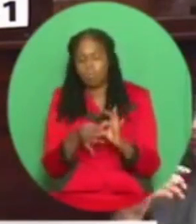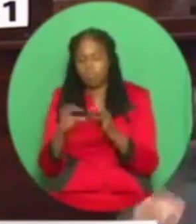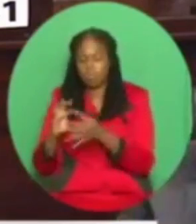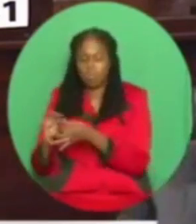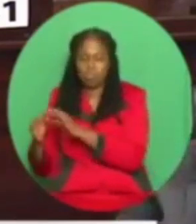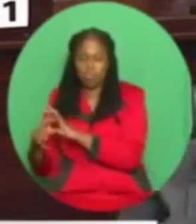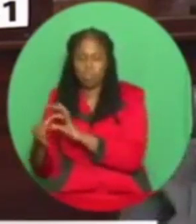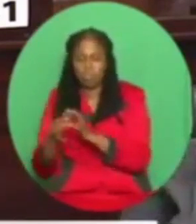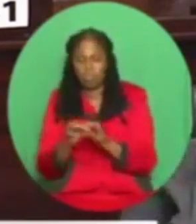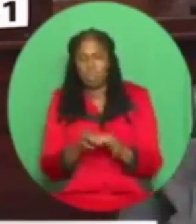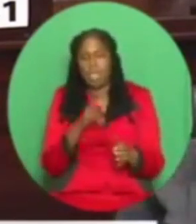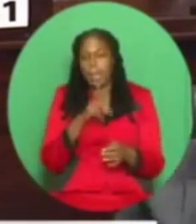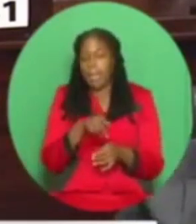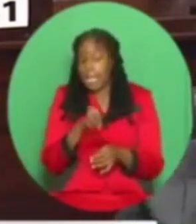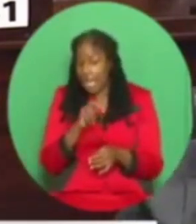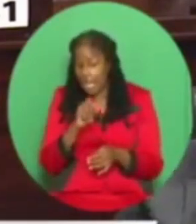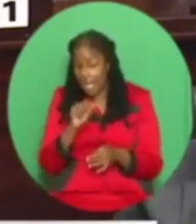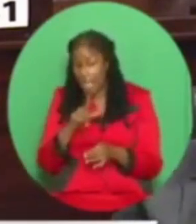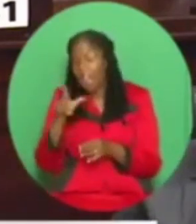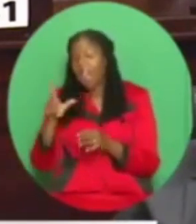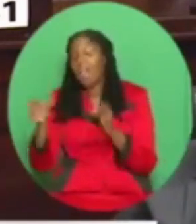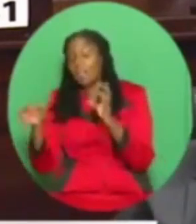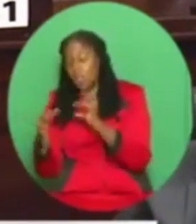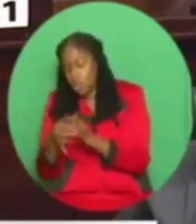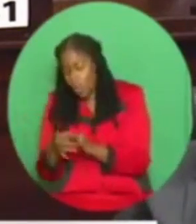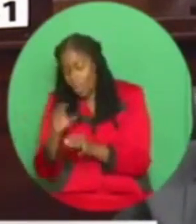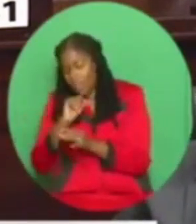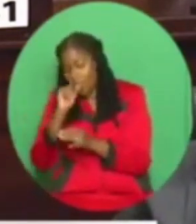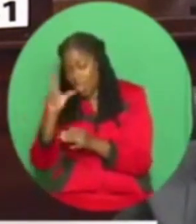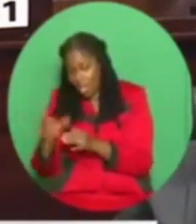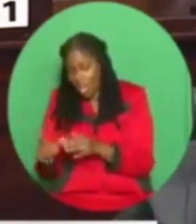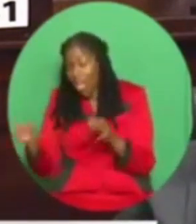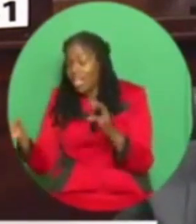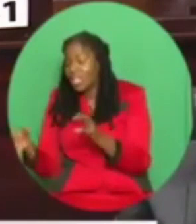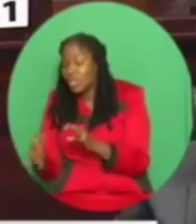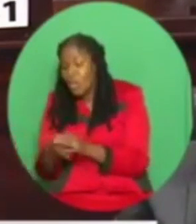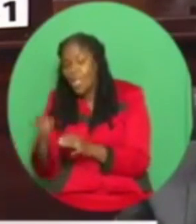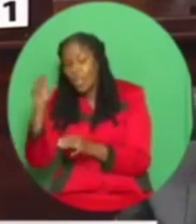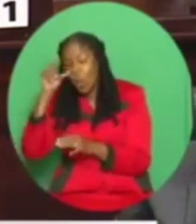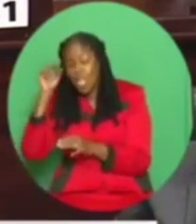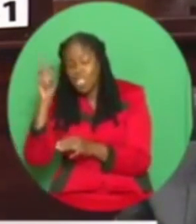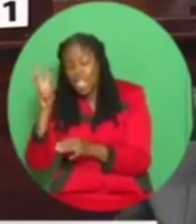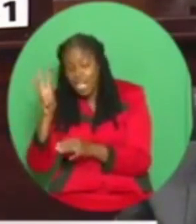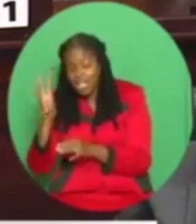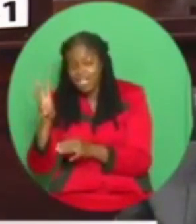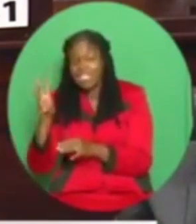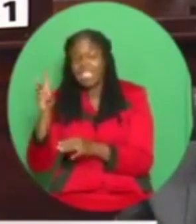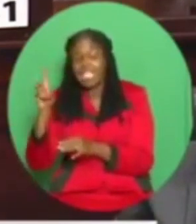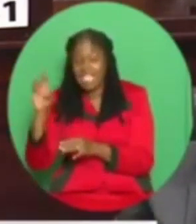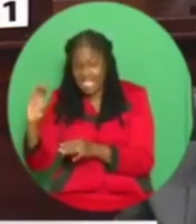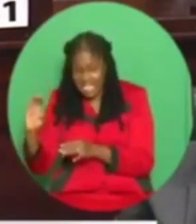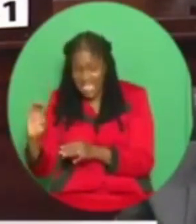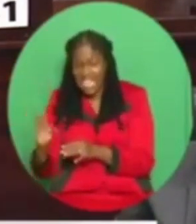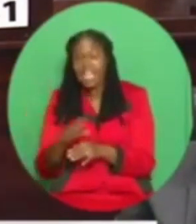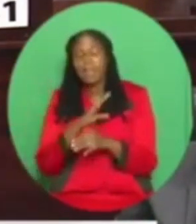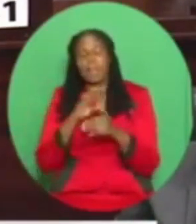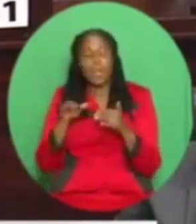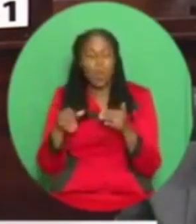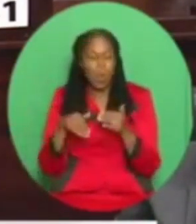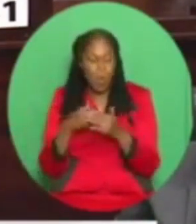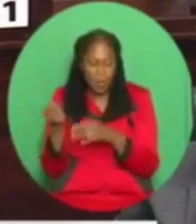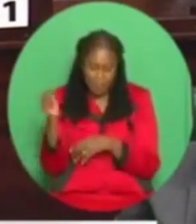Pinal to Florida, to Washington, back to Guyana, Suriname with beneficiaries that are identified